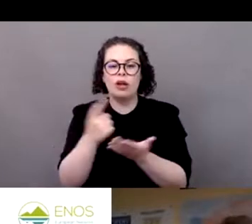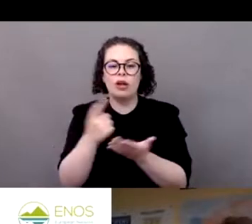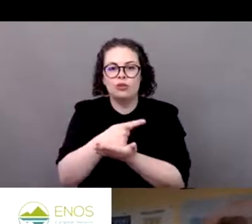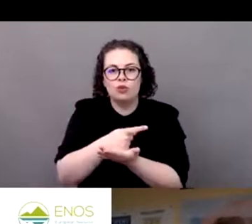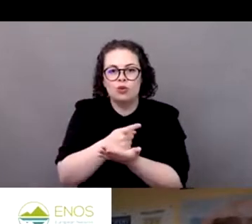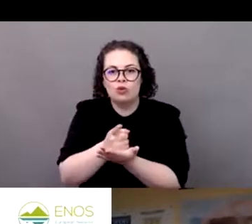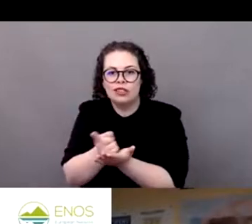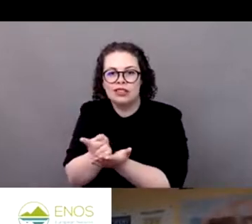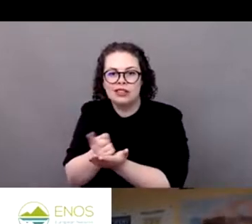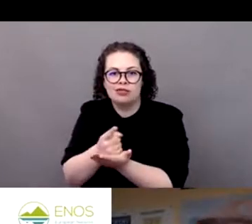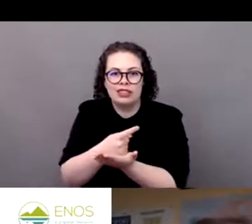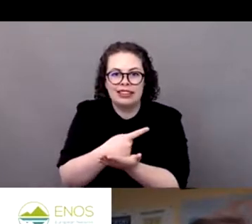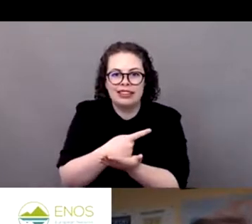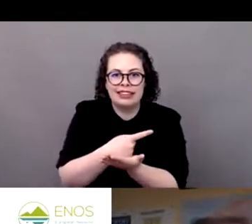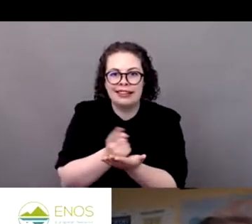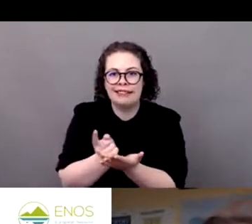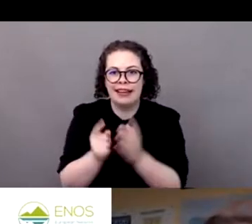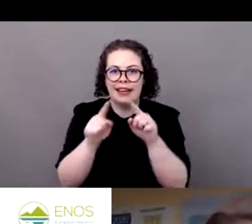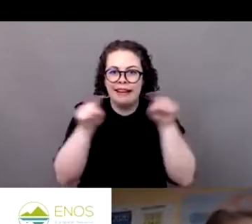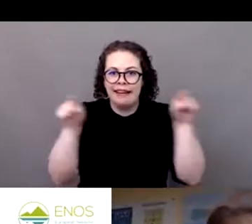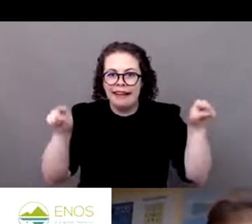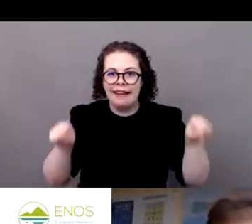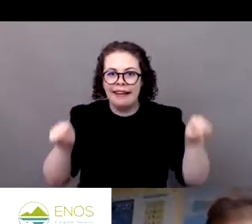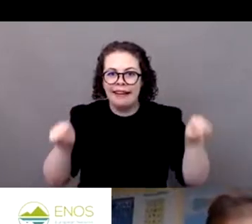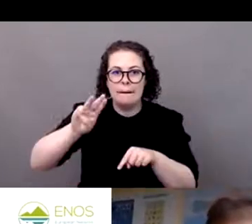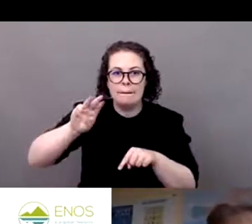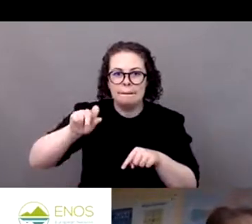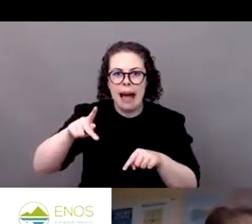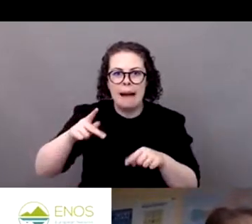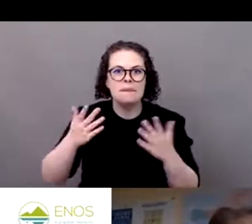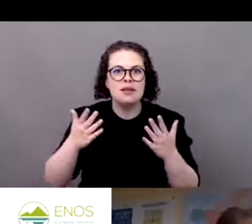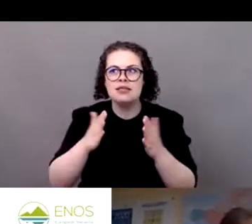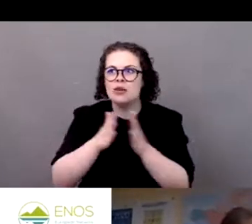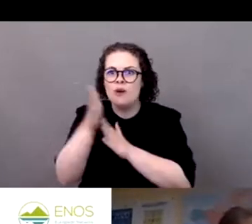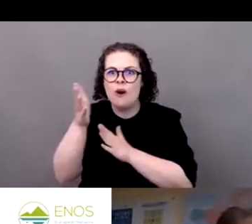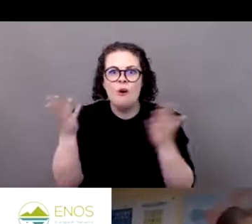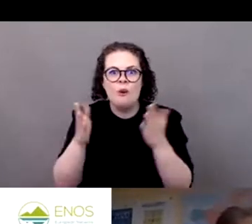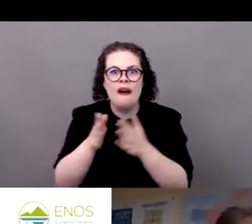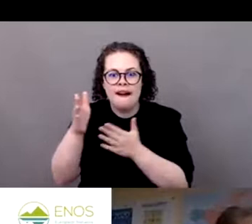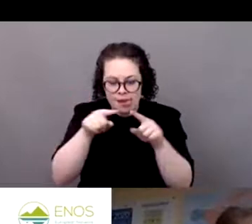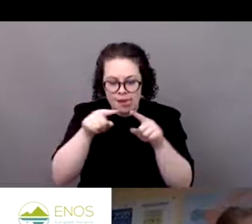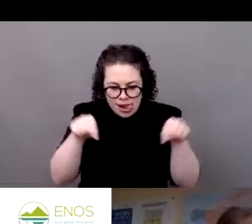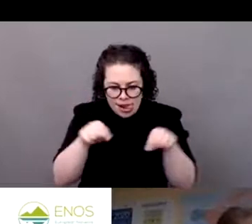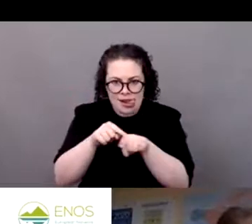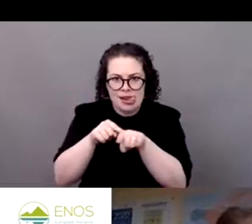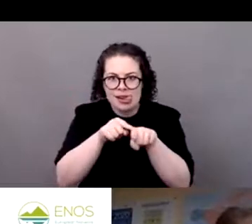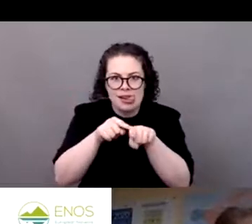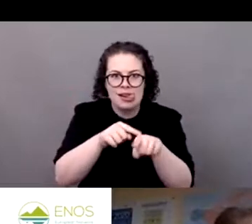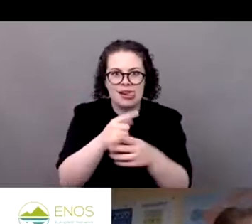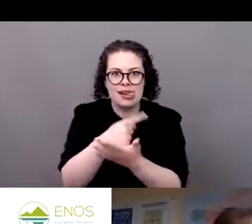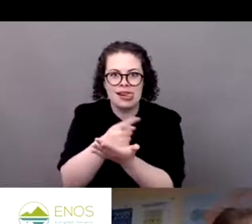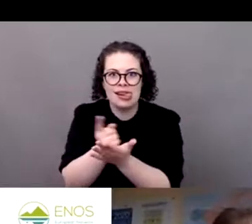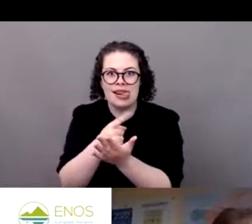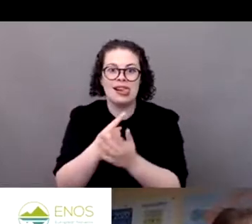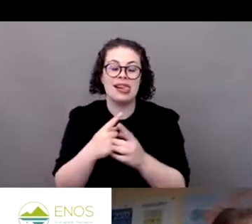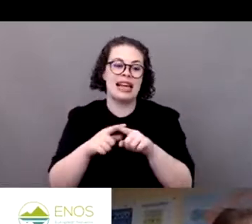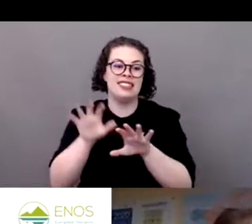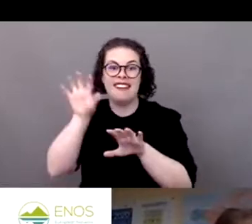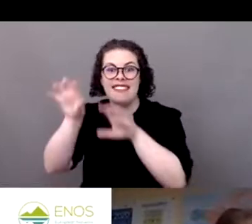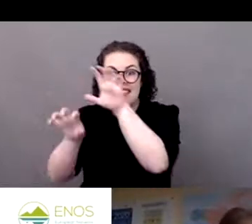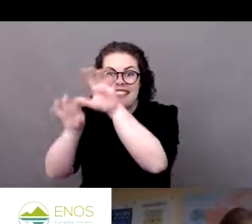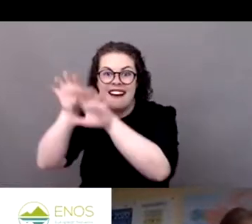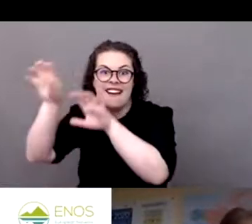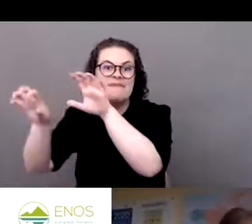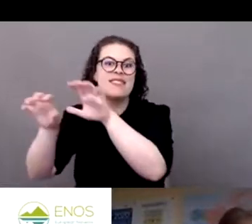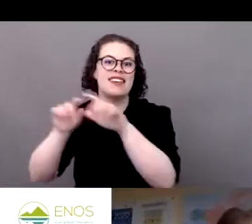a lot of climbing and ski alpinism and et cetera. Lovely. When it comes to